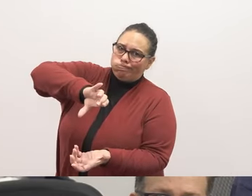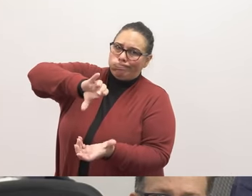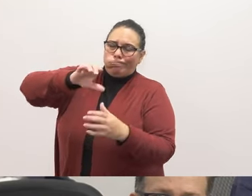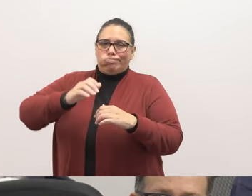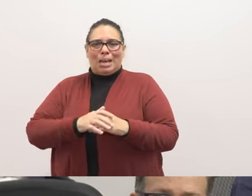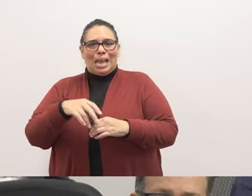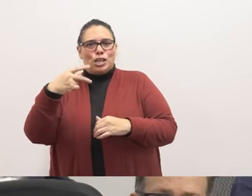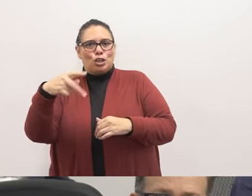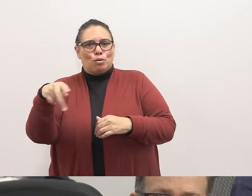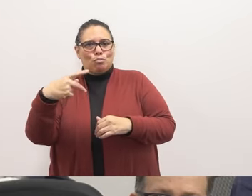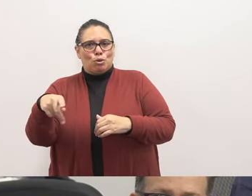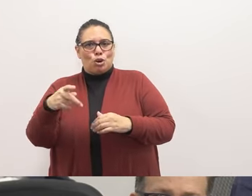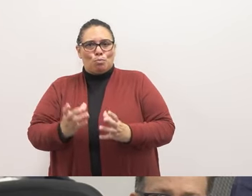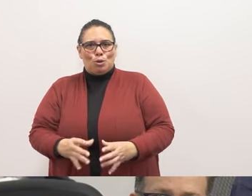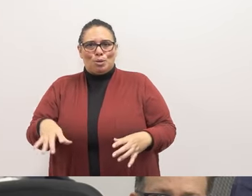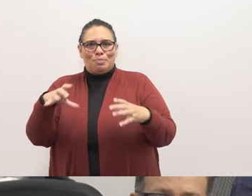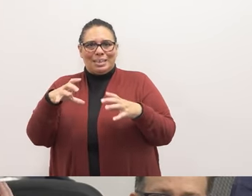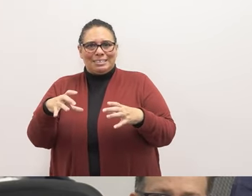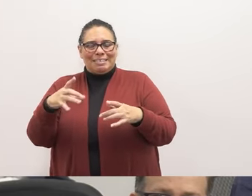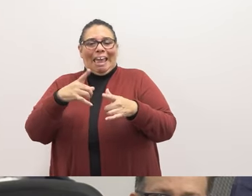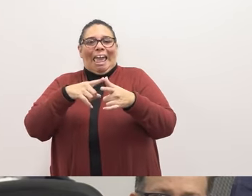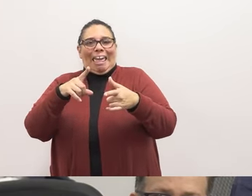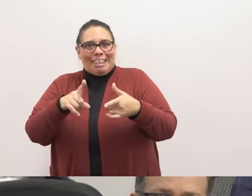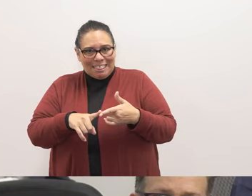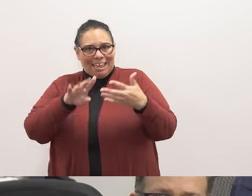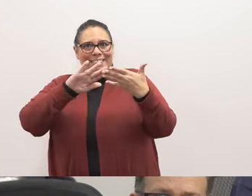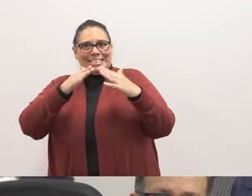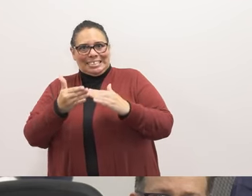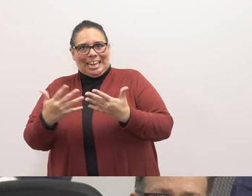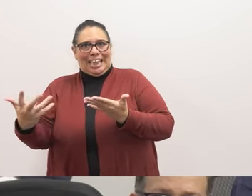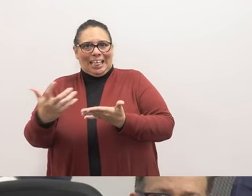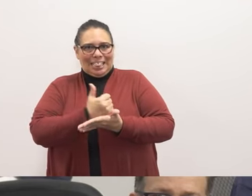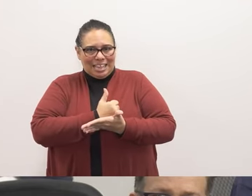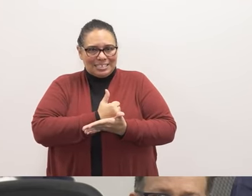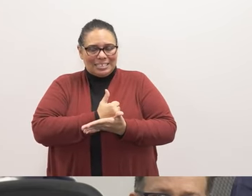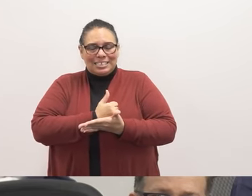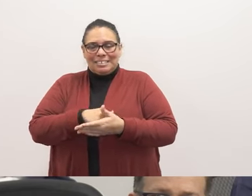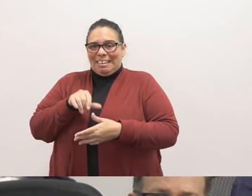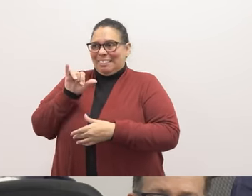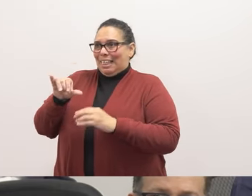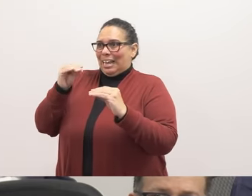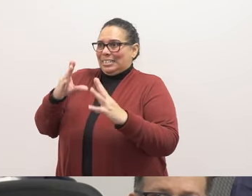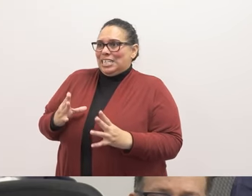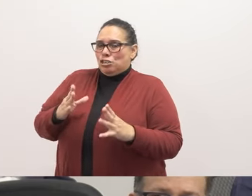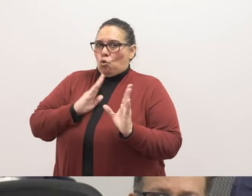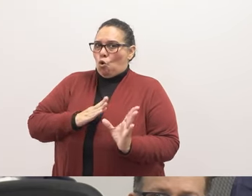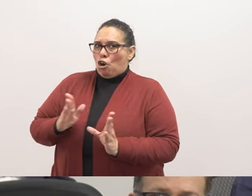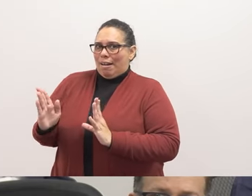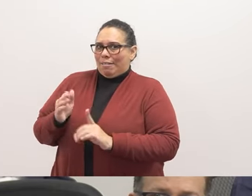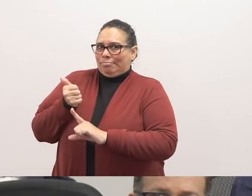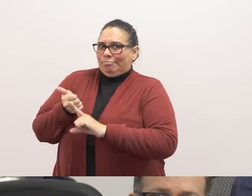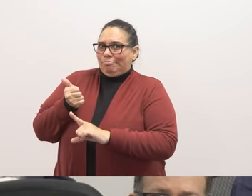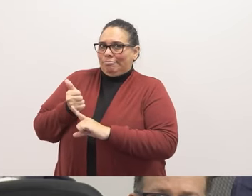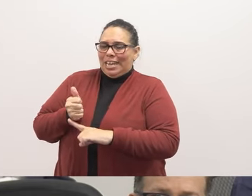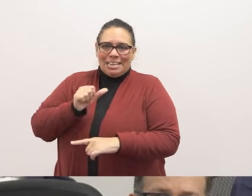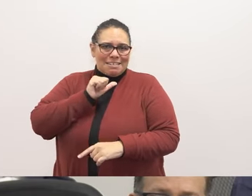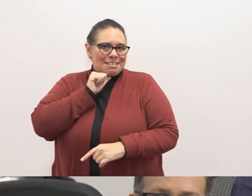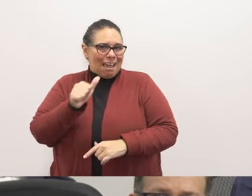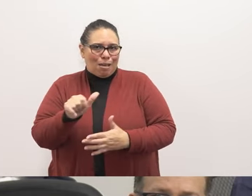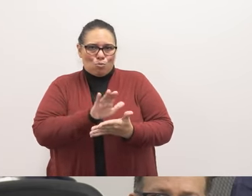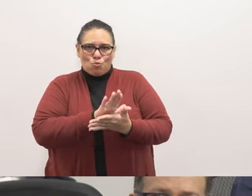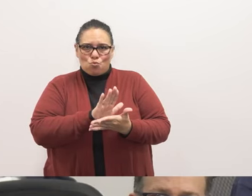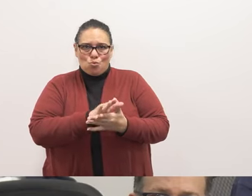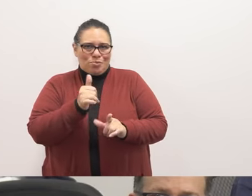to be collected by the city. That collection by the city, Ms. Wassinger also organized. It was not organized by our facilities at school.